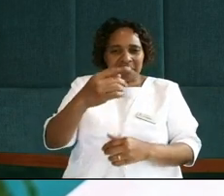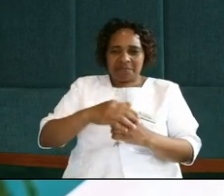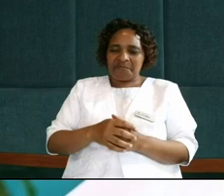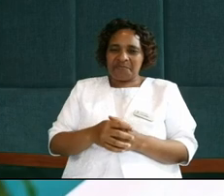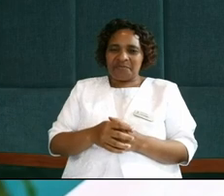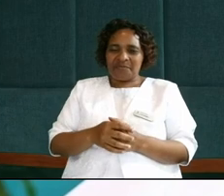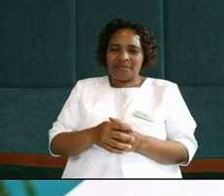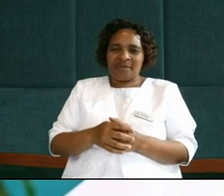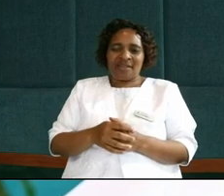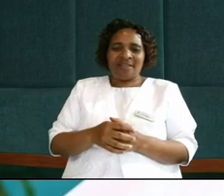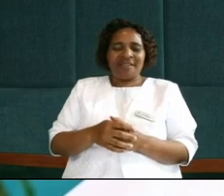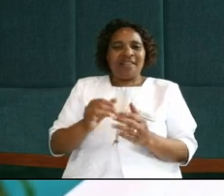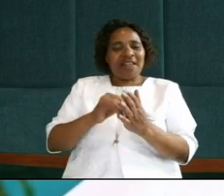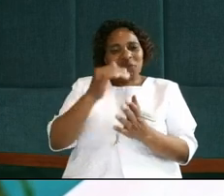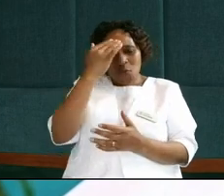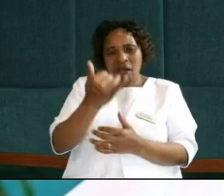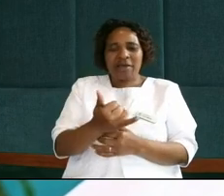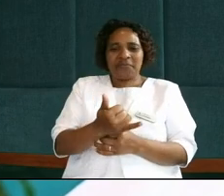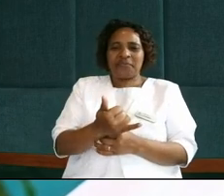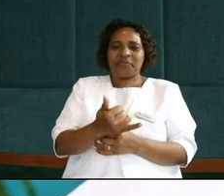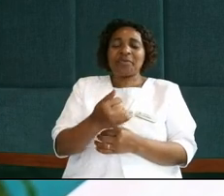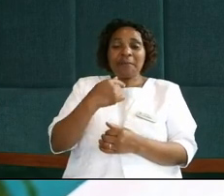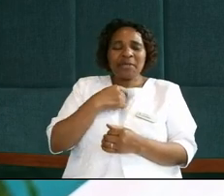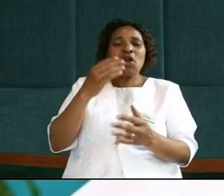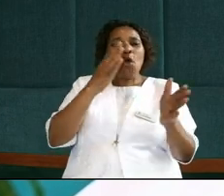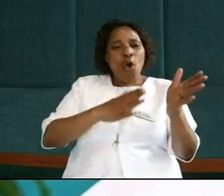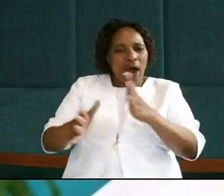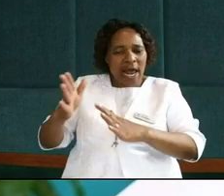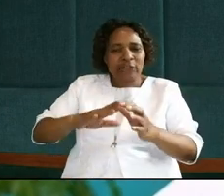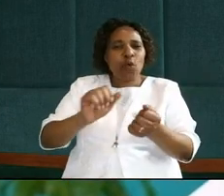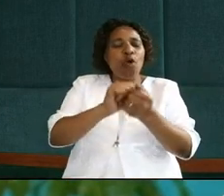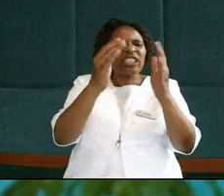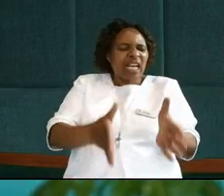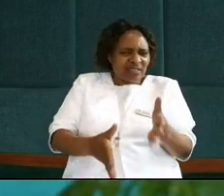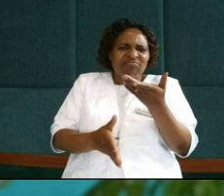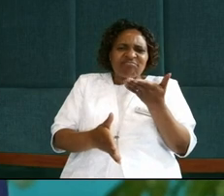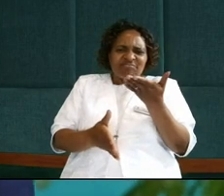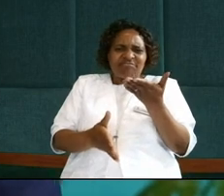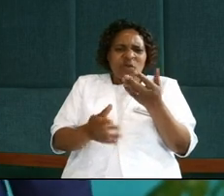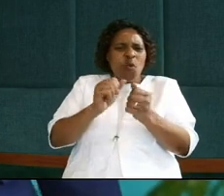that's why I did not organize for the washers. Is that the English?